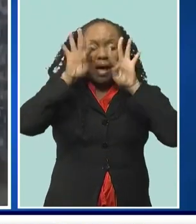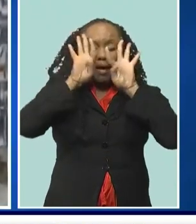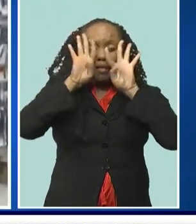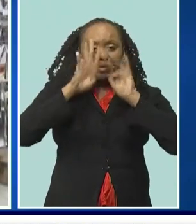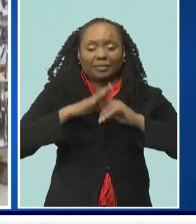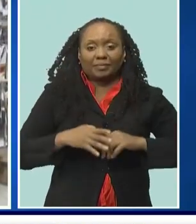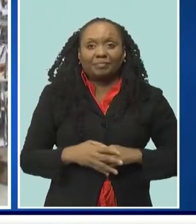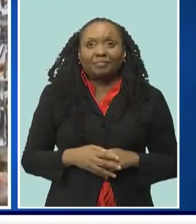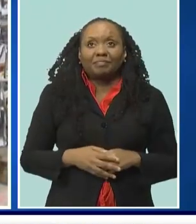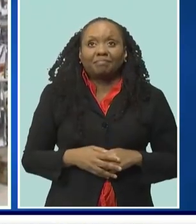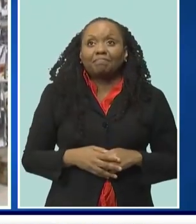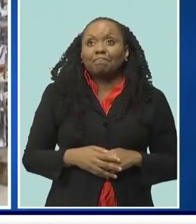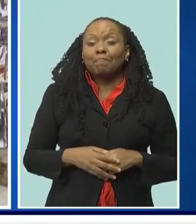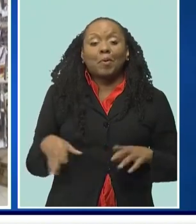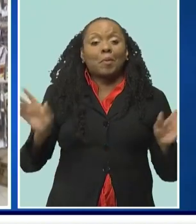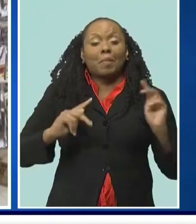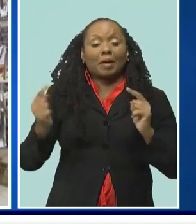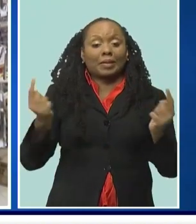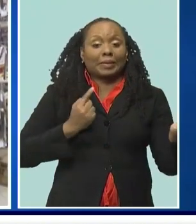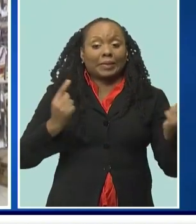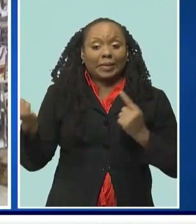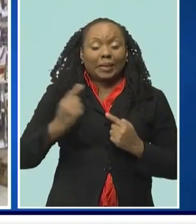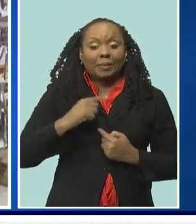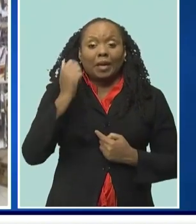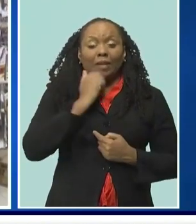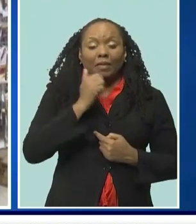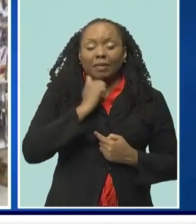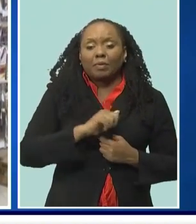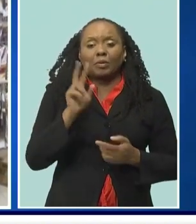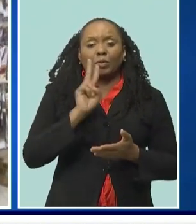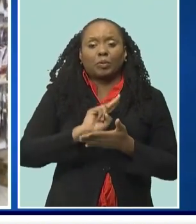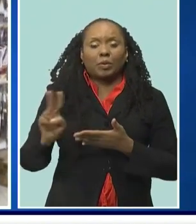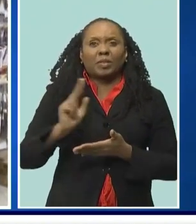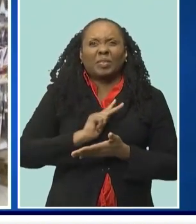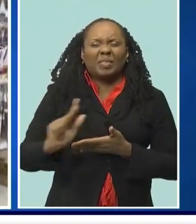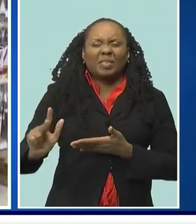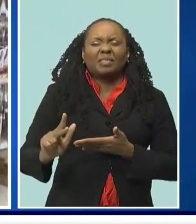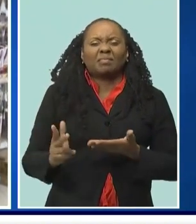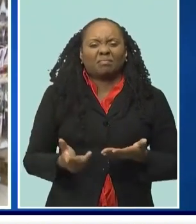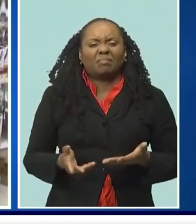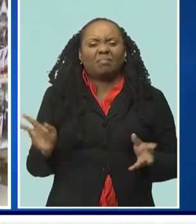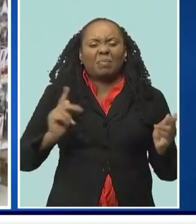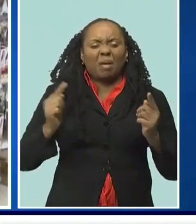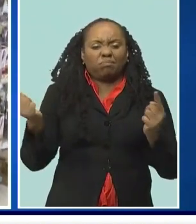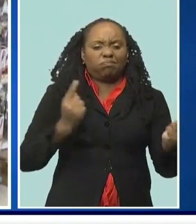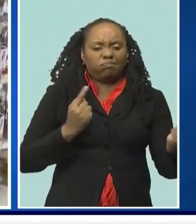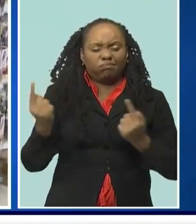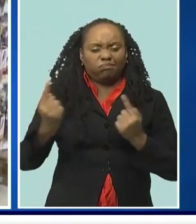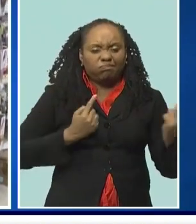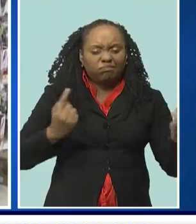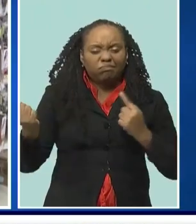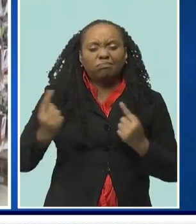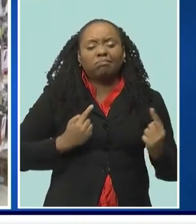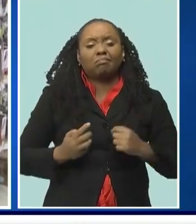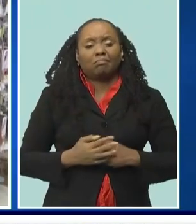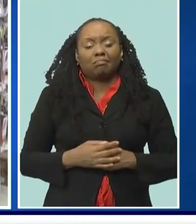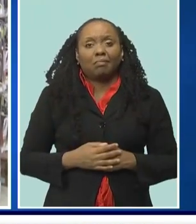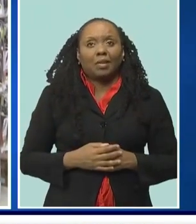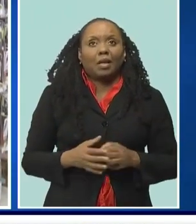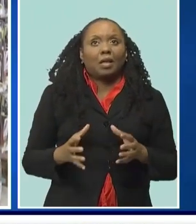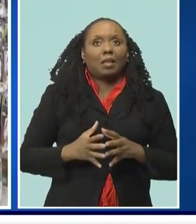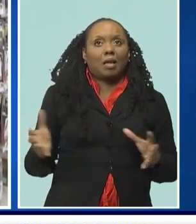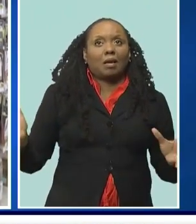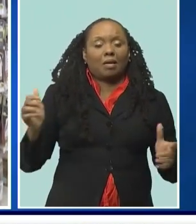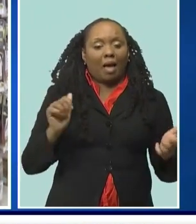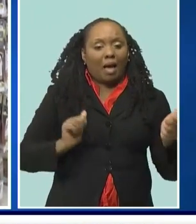So we get customers come in daily, like, they last, like, two, three weeks. Some people four, but it's a constant something. So activities are